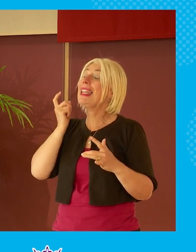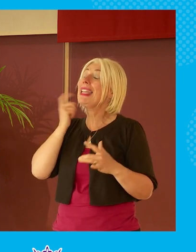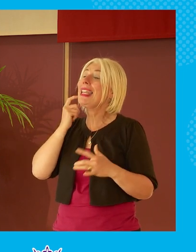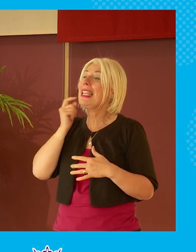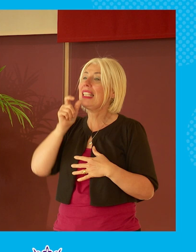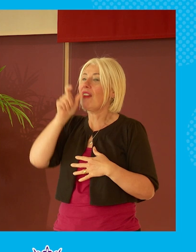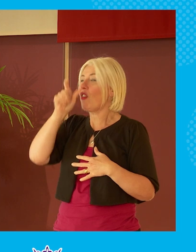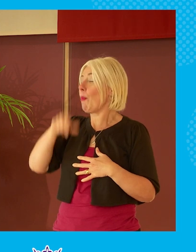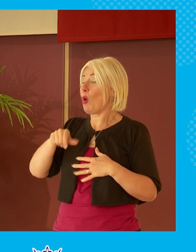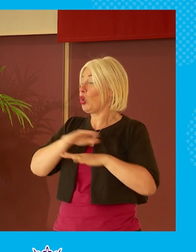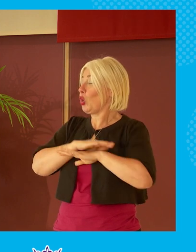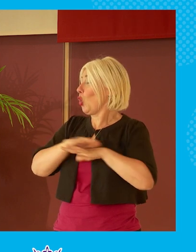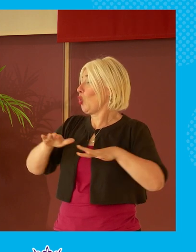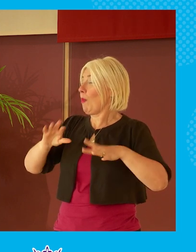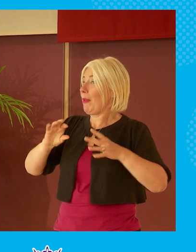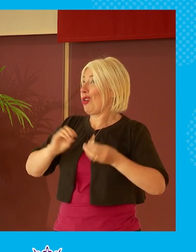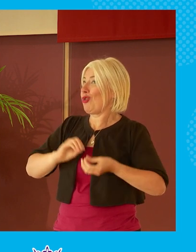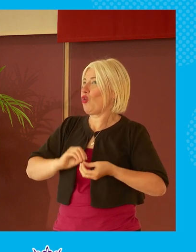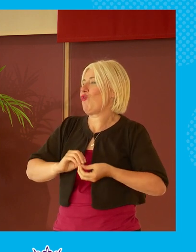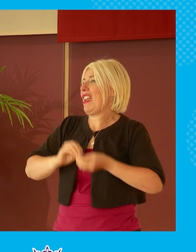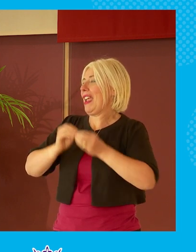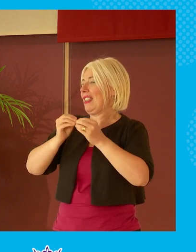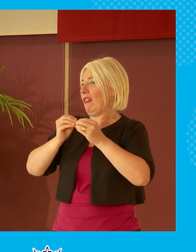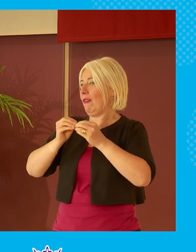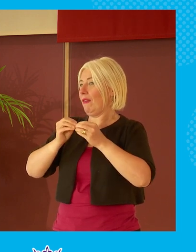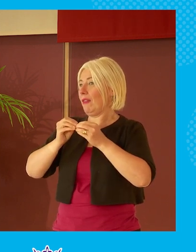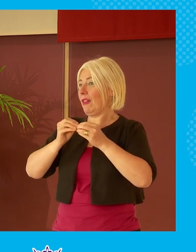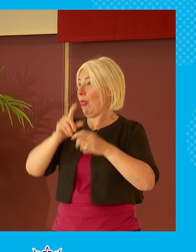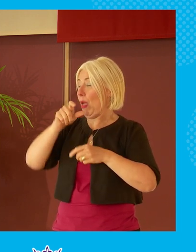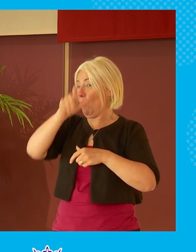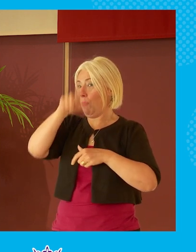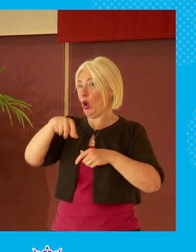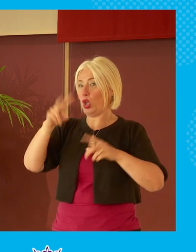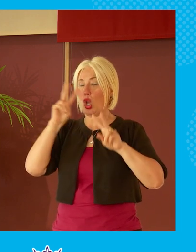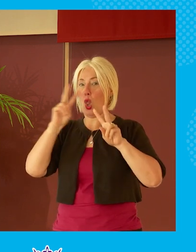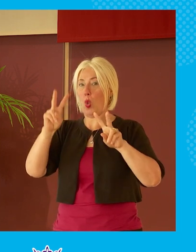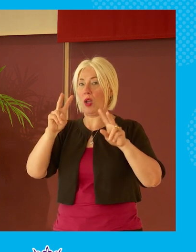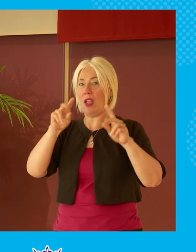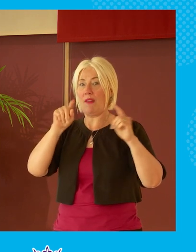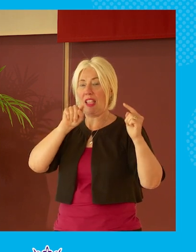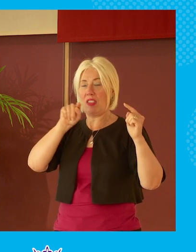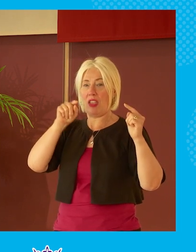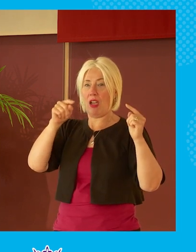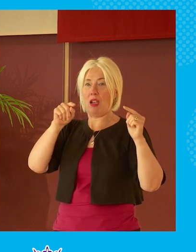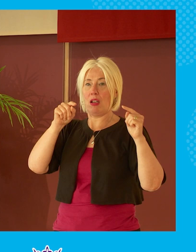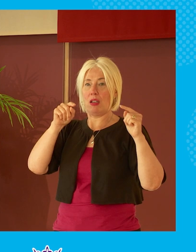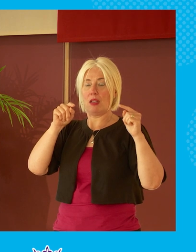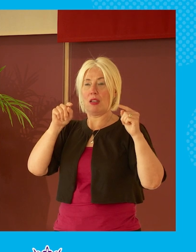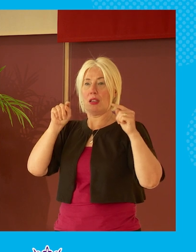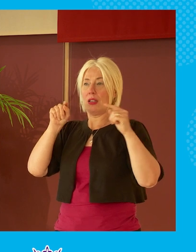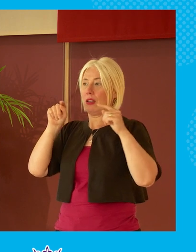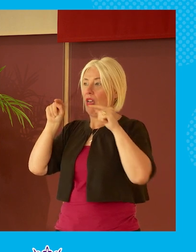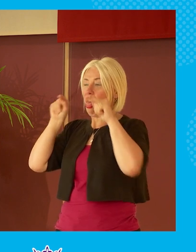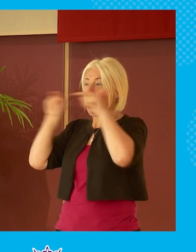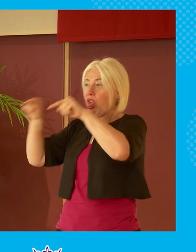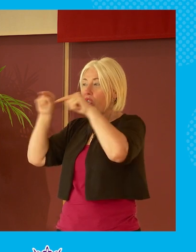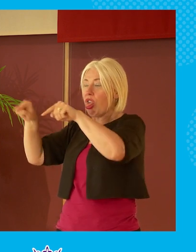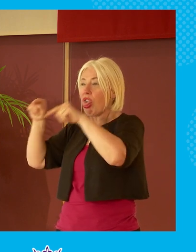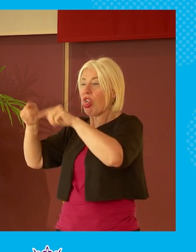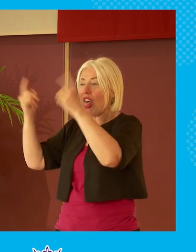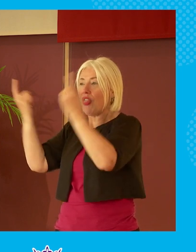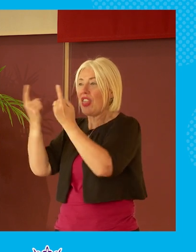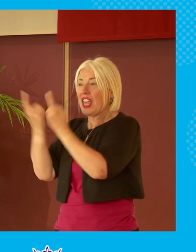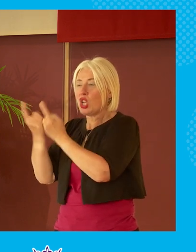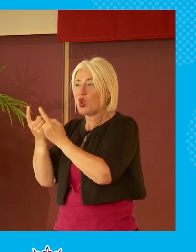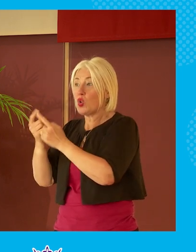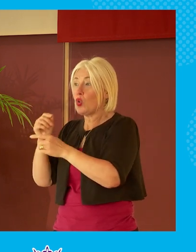terribly creative to look as if they are attacking the ball not the not the man um and and i think you